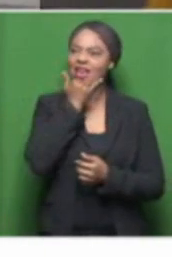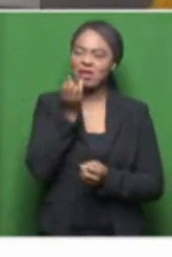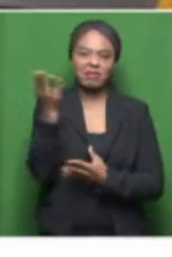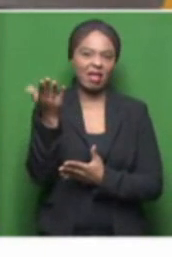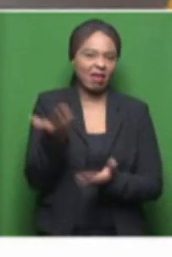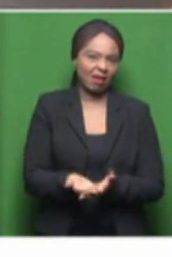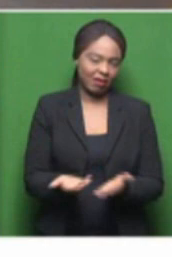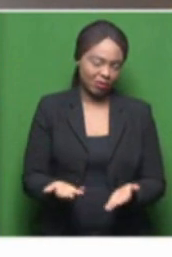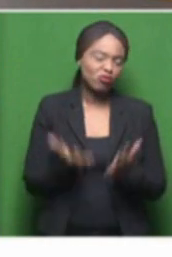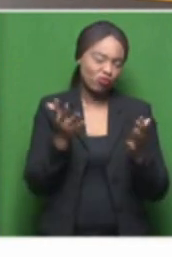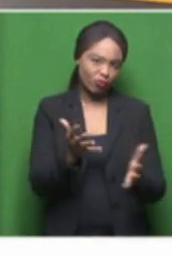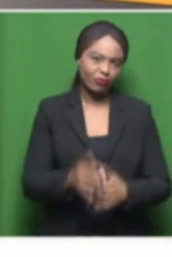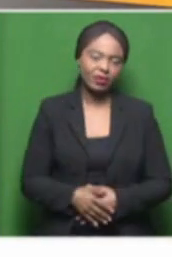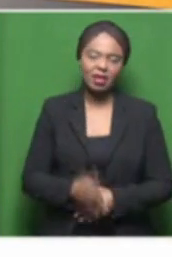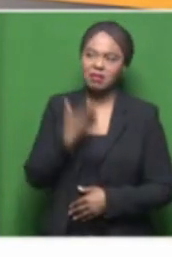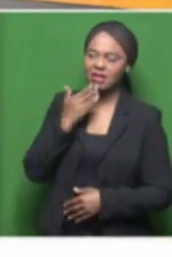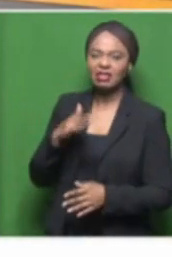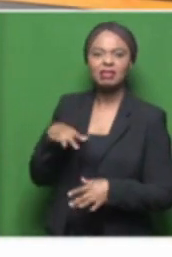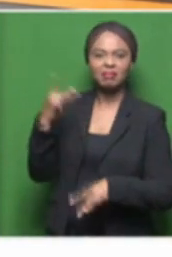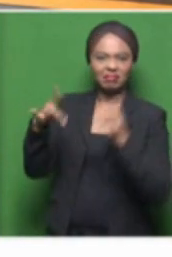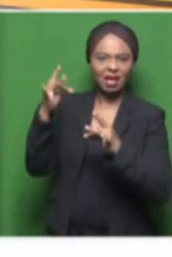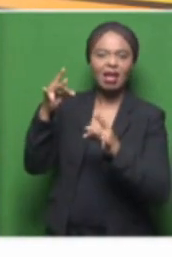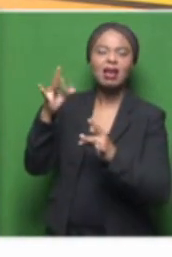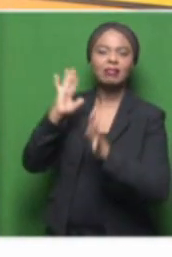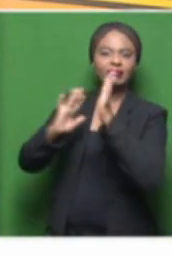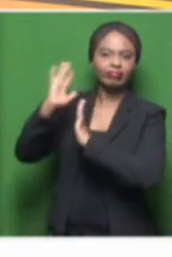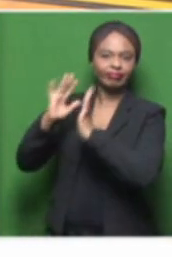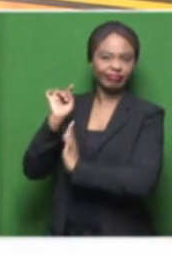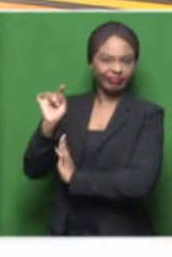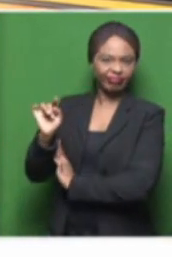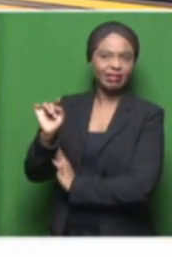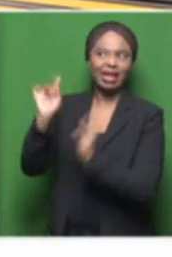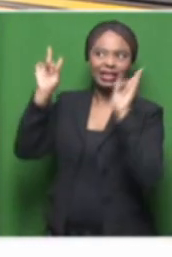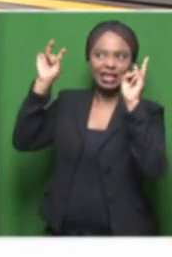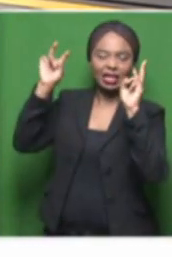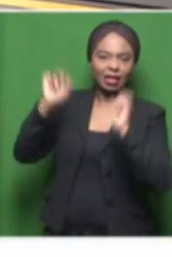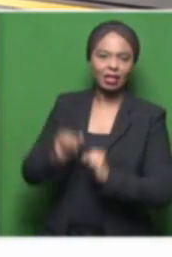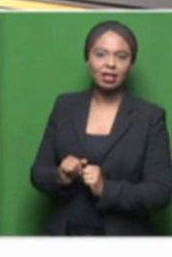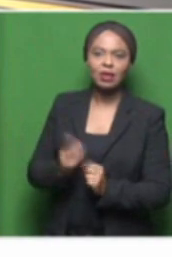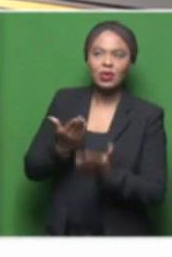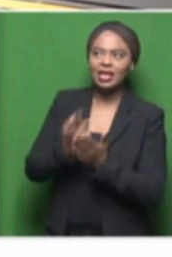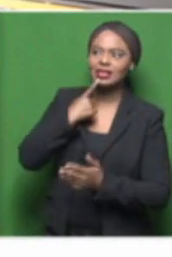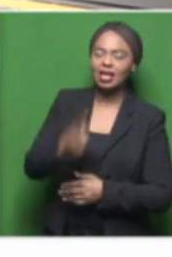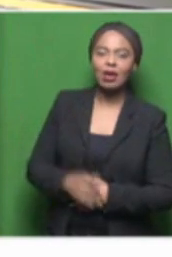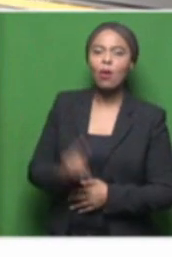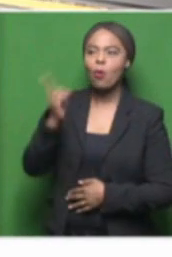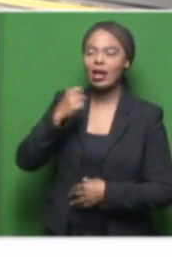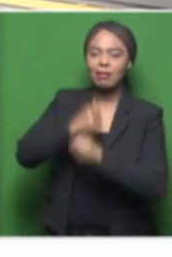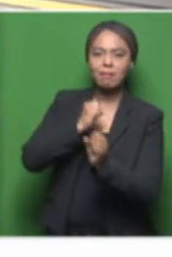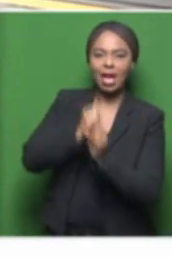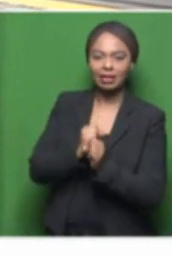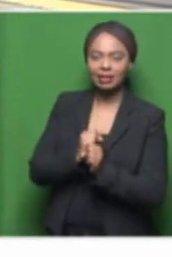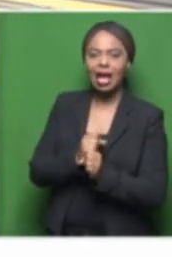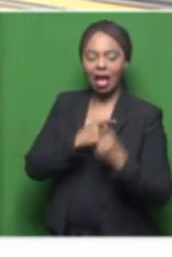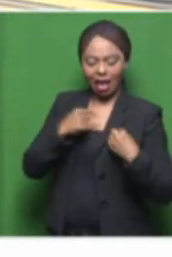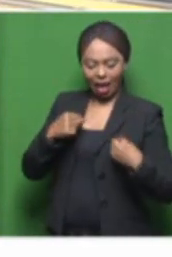Unpack a little about that title. You know, you could have easily said What Makes Your Heart Happy, but you said What Makes Your Heart